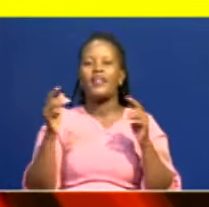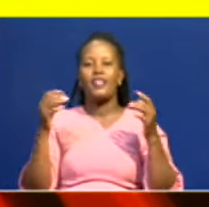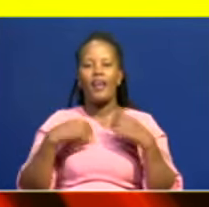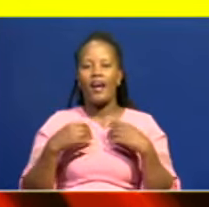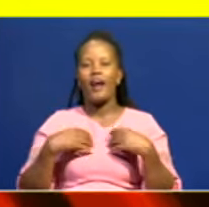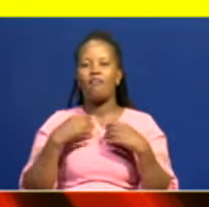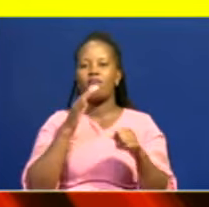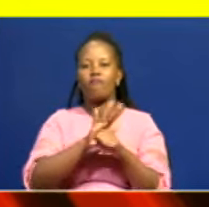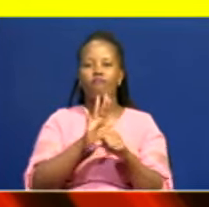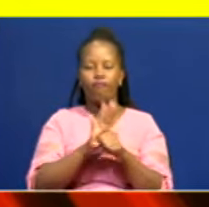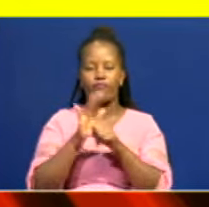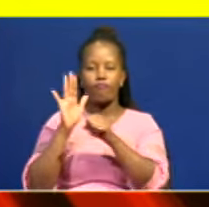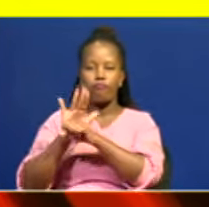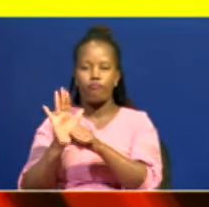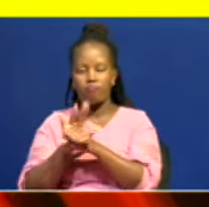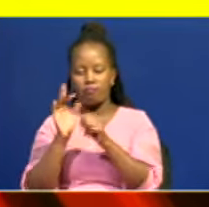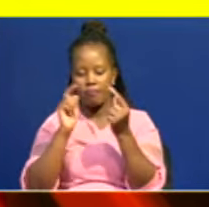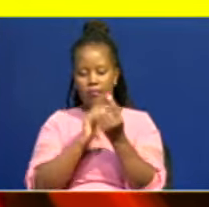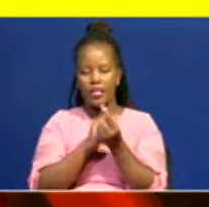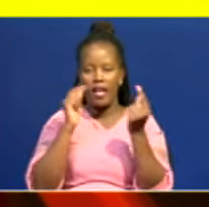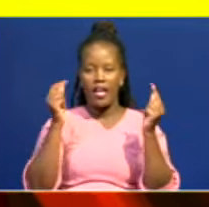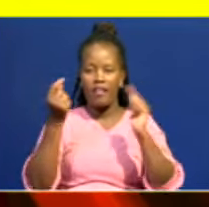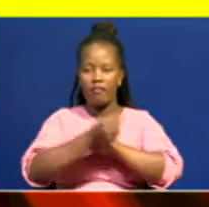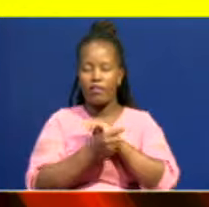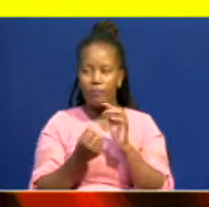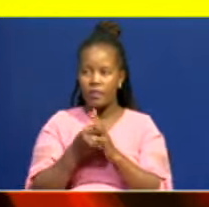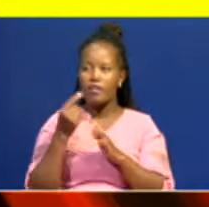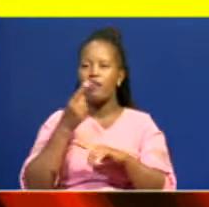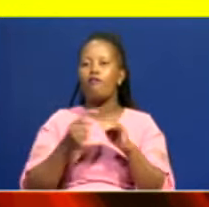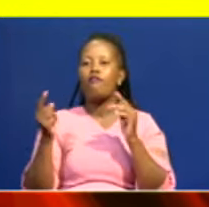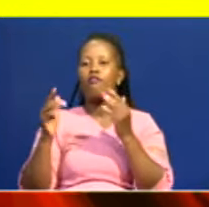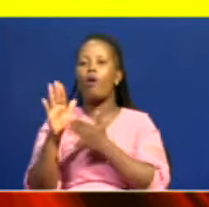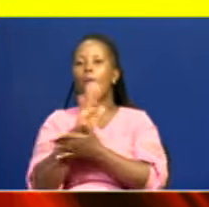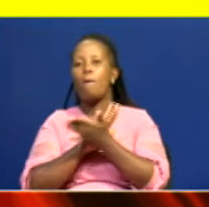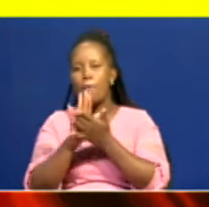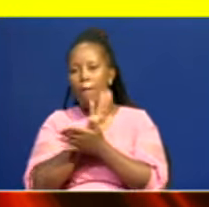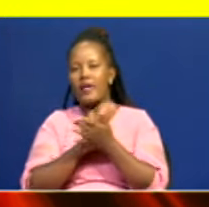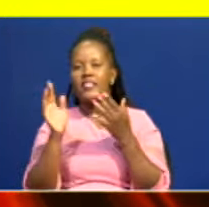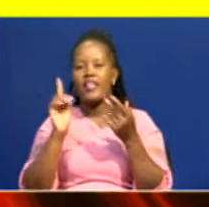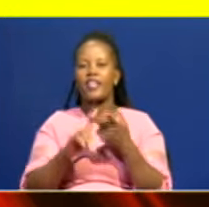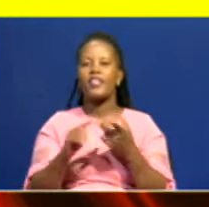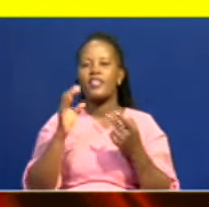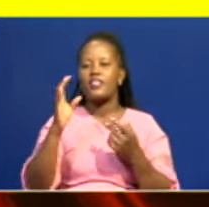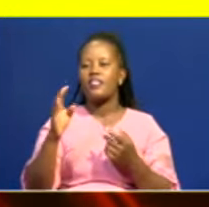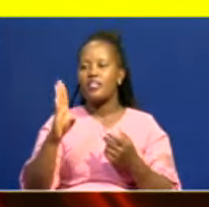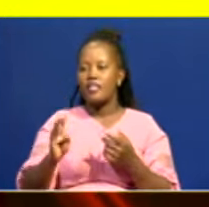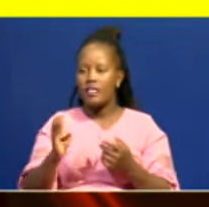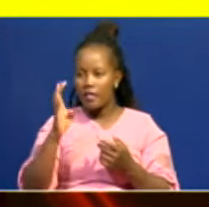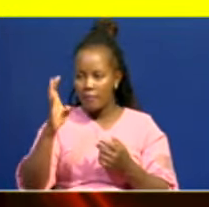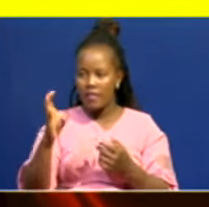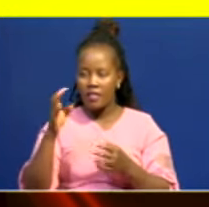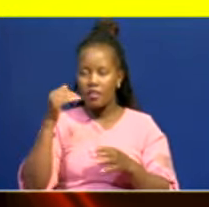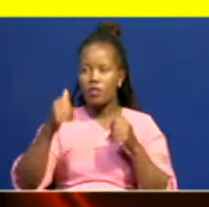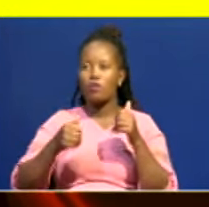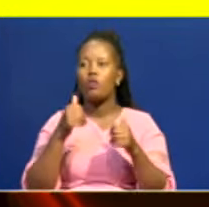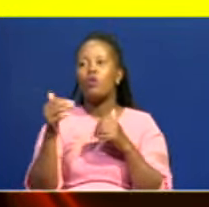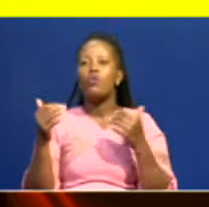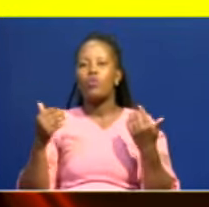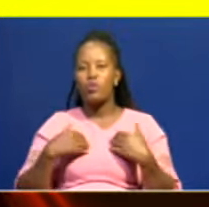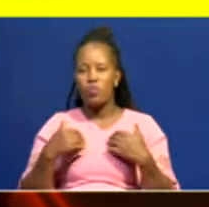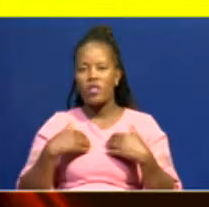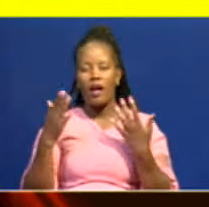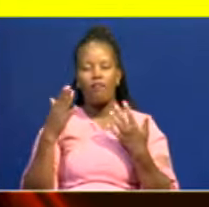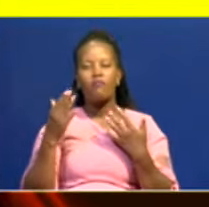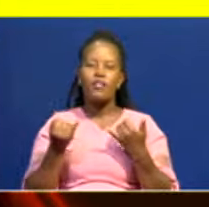reforms right from PESIC, CPC, which we have been on the course of